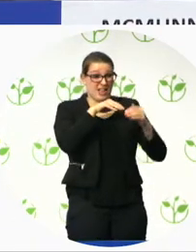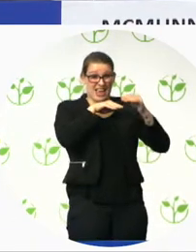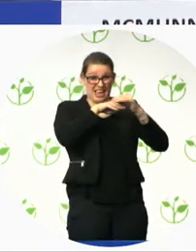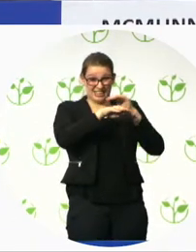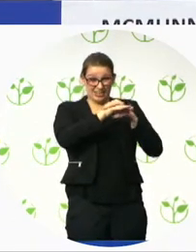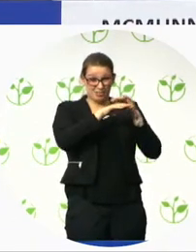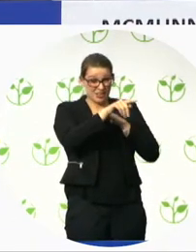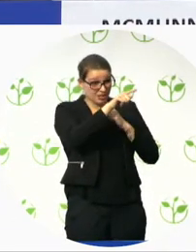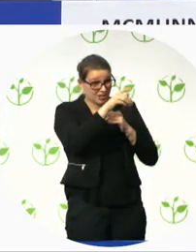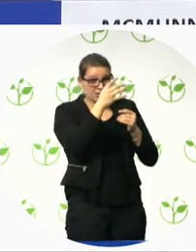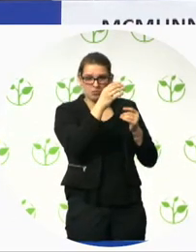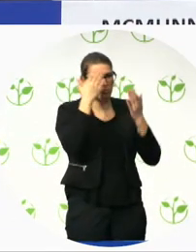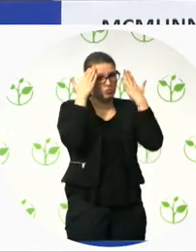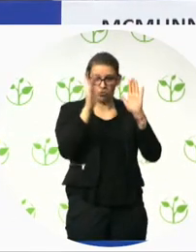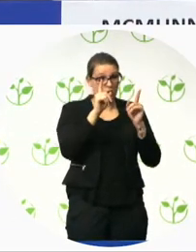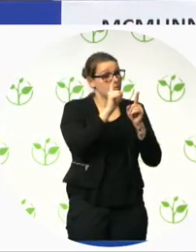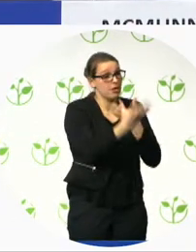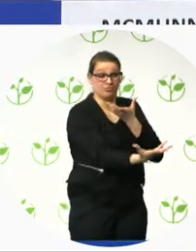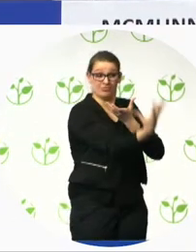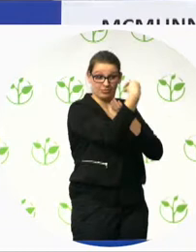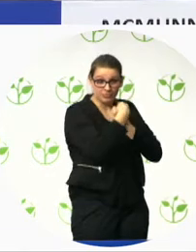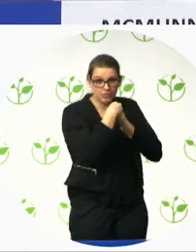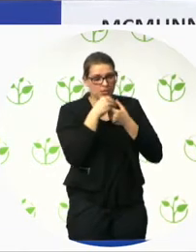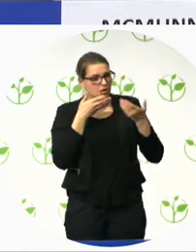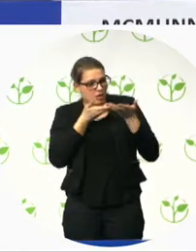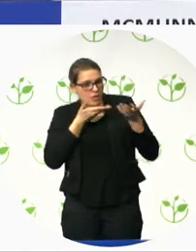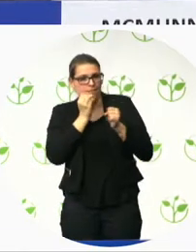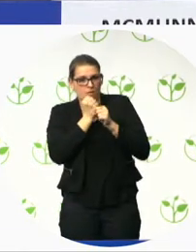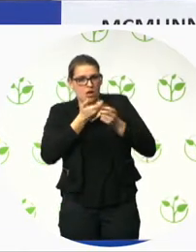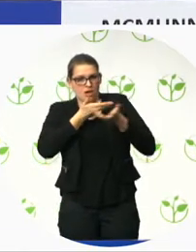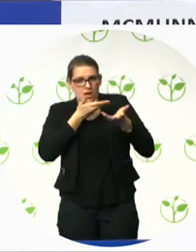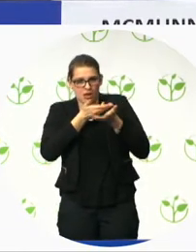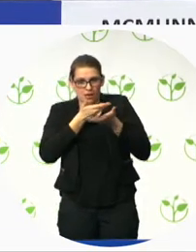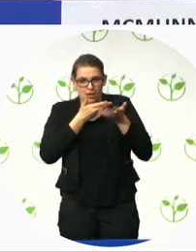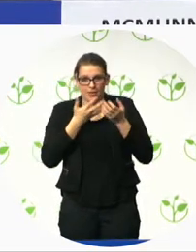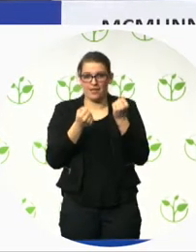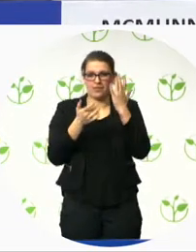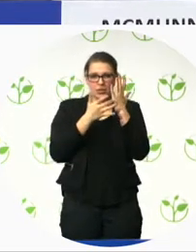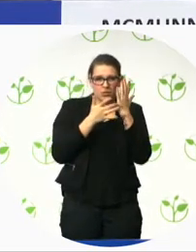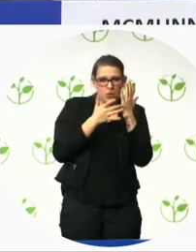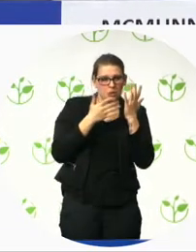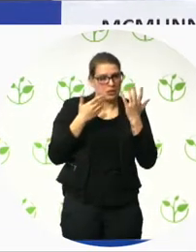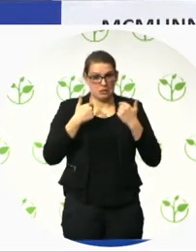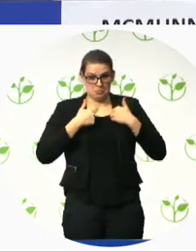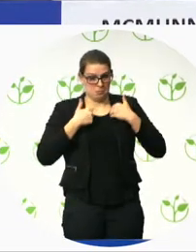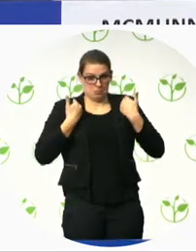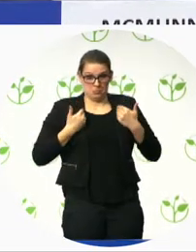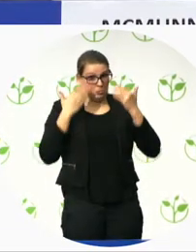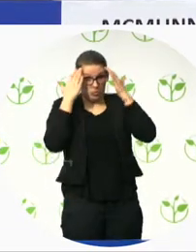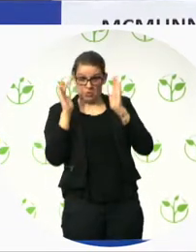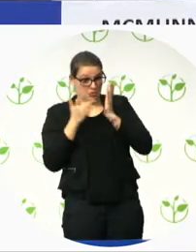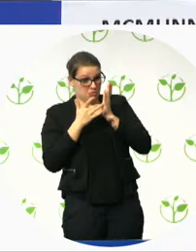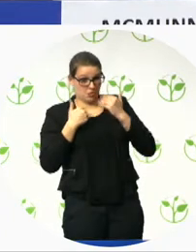or the role as access officer with any technical background in the field. Yes, it dovetailed with a lot of what I did from a safety